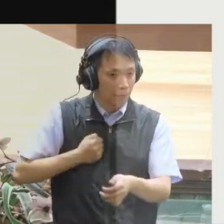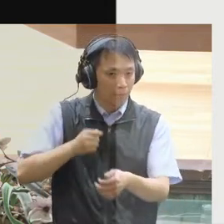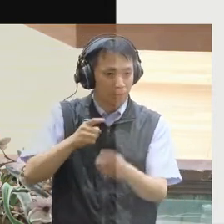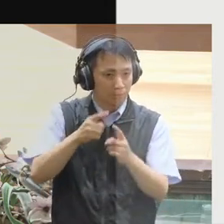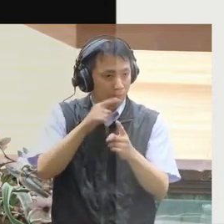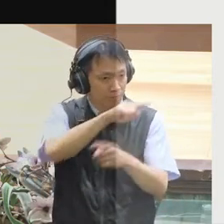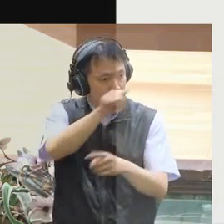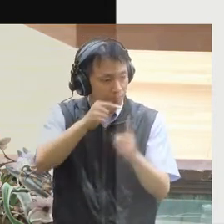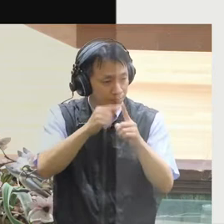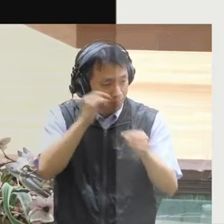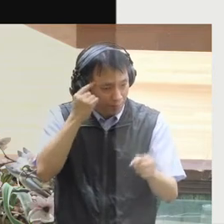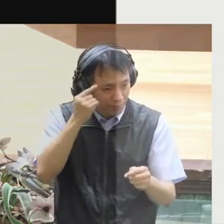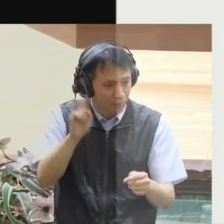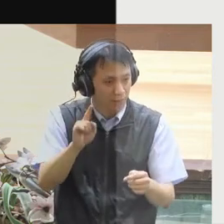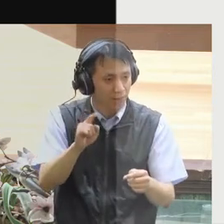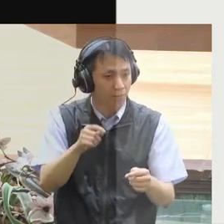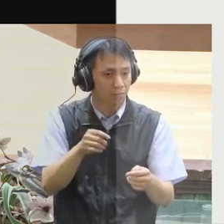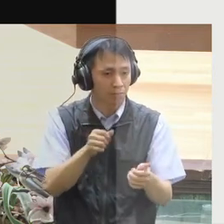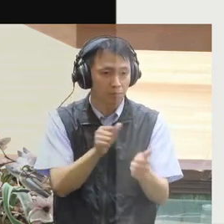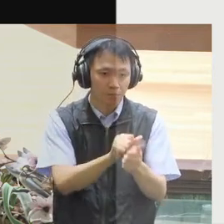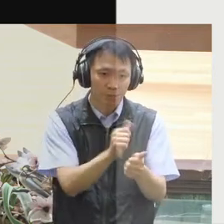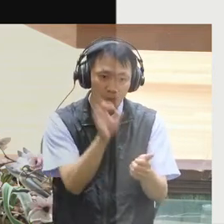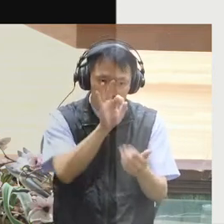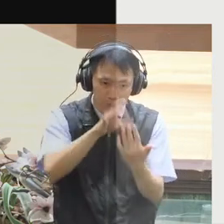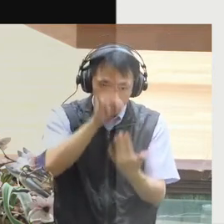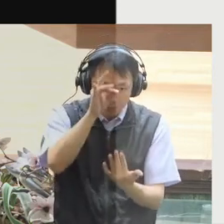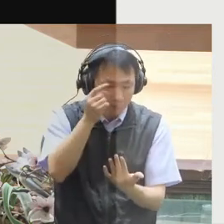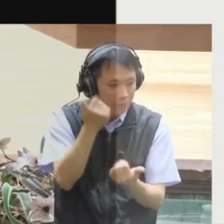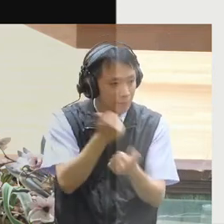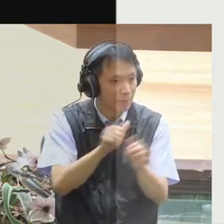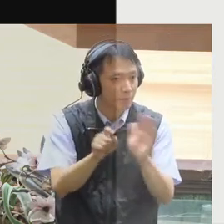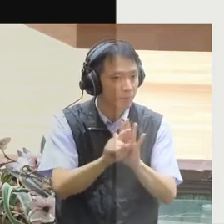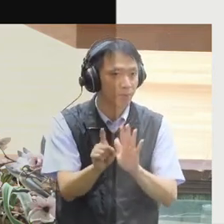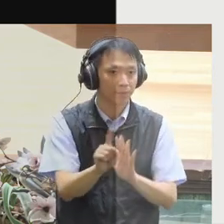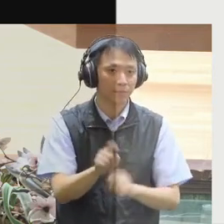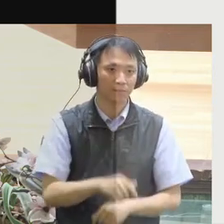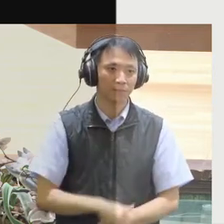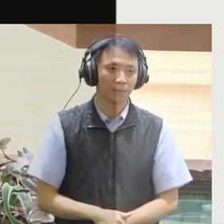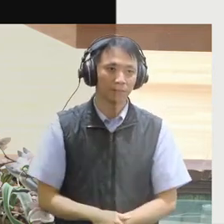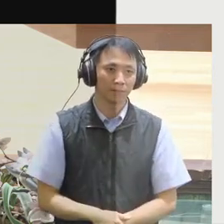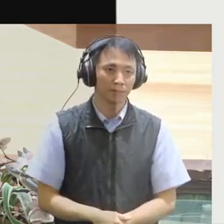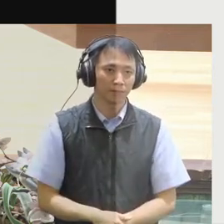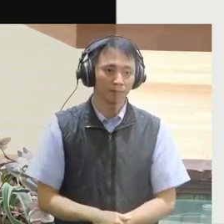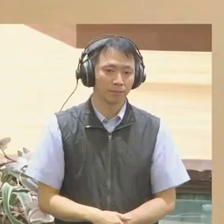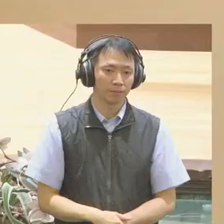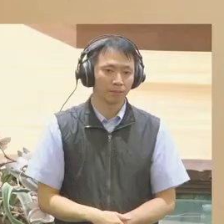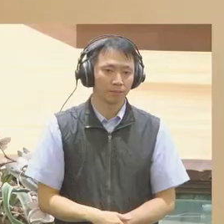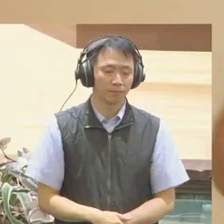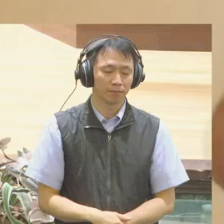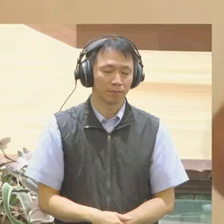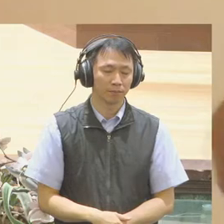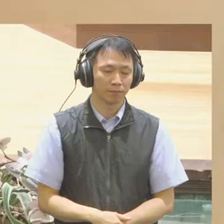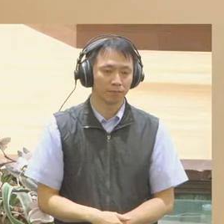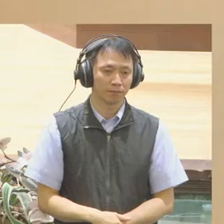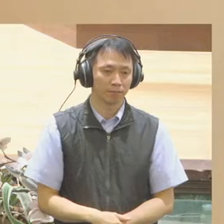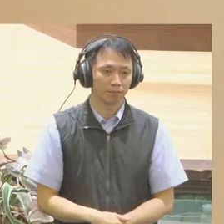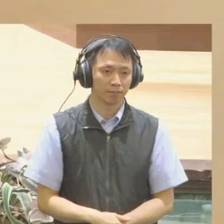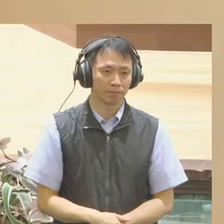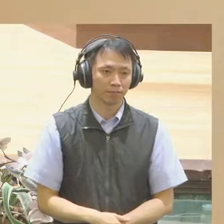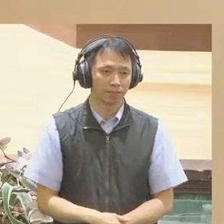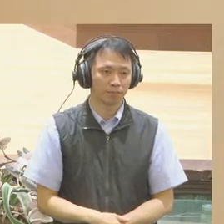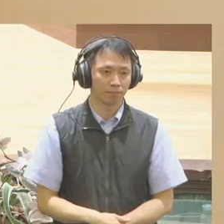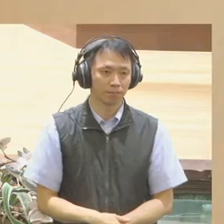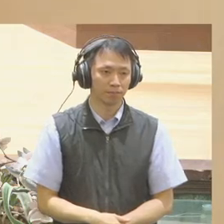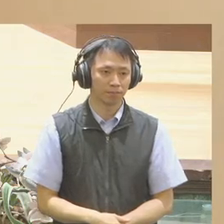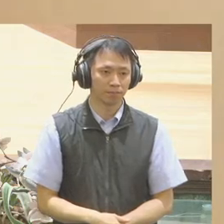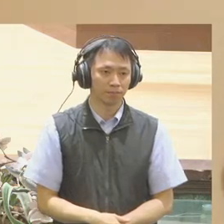and that these representations can be meaningfully integrated into policy processes and lead to better policy outcomes. V-Taiwan, as a